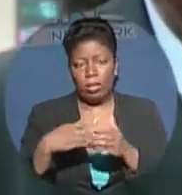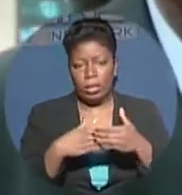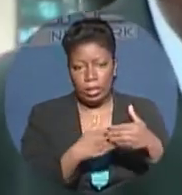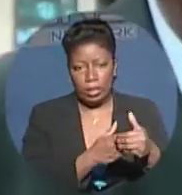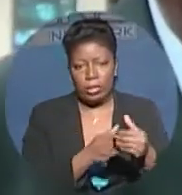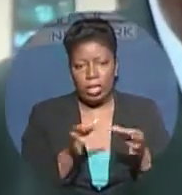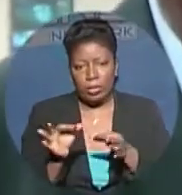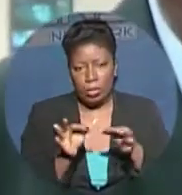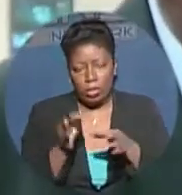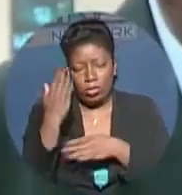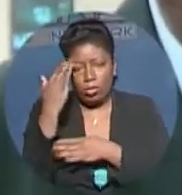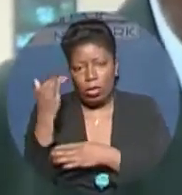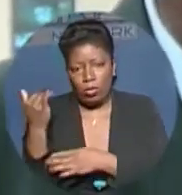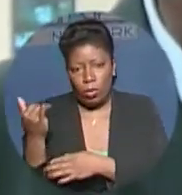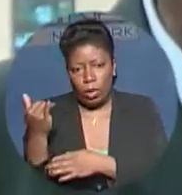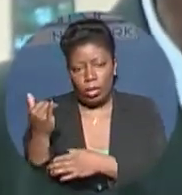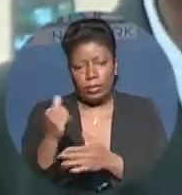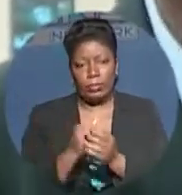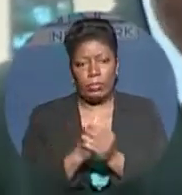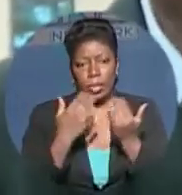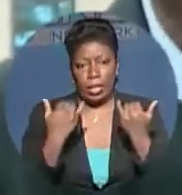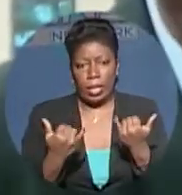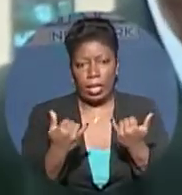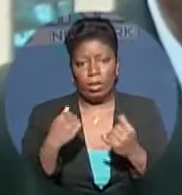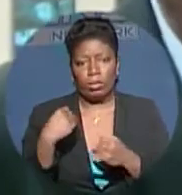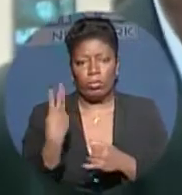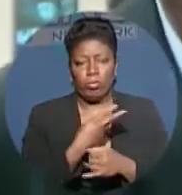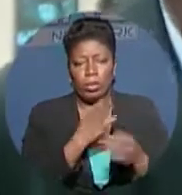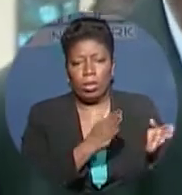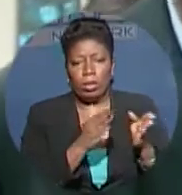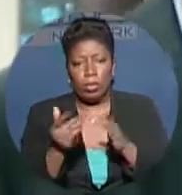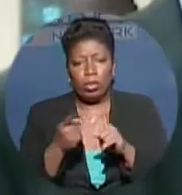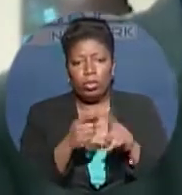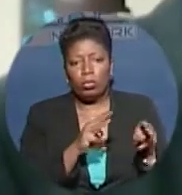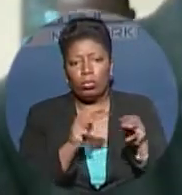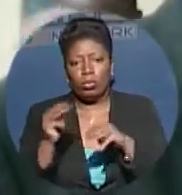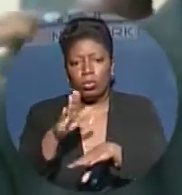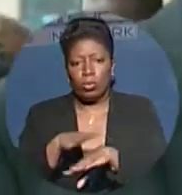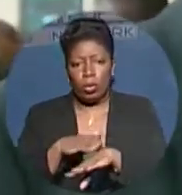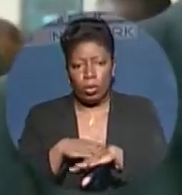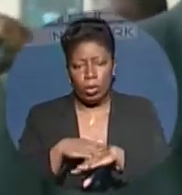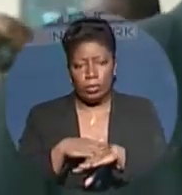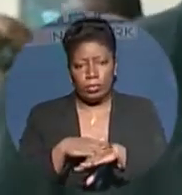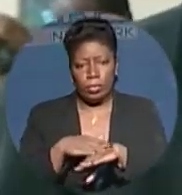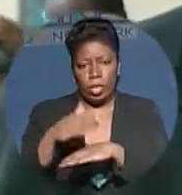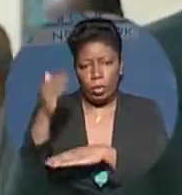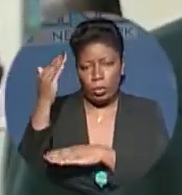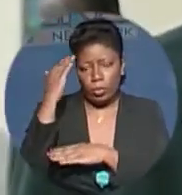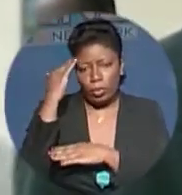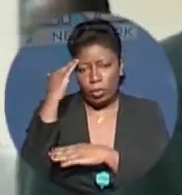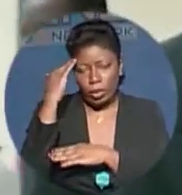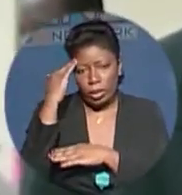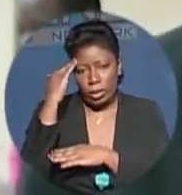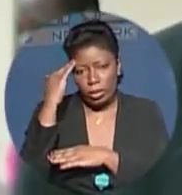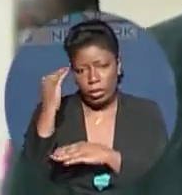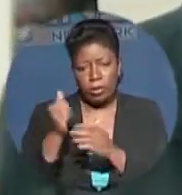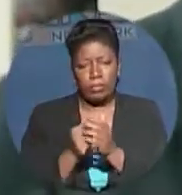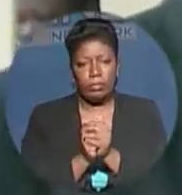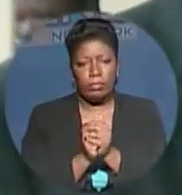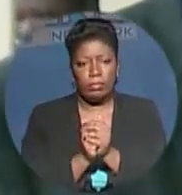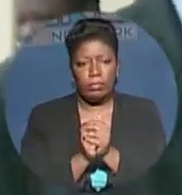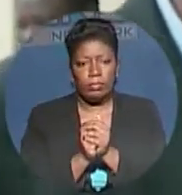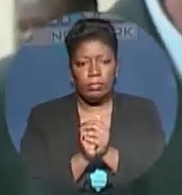And we are now prepared to move on. We recognize the